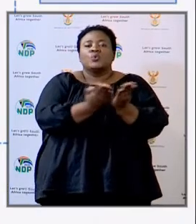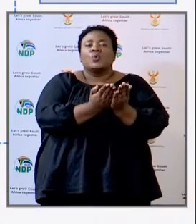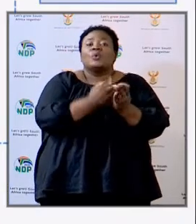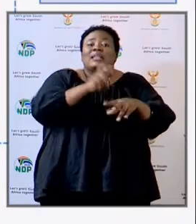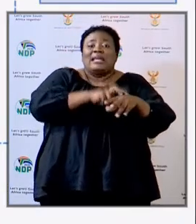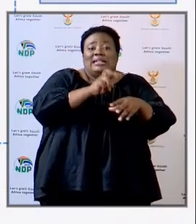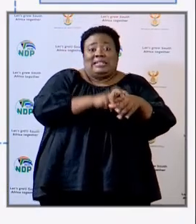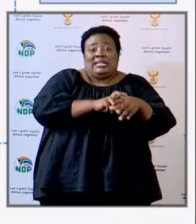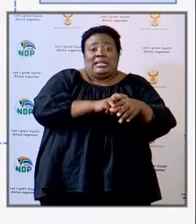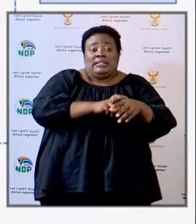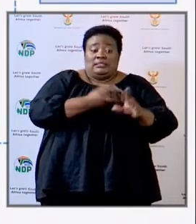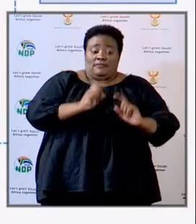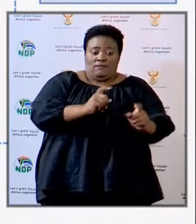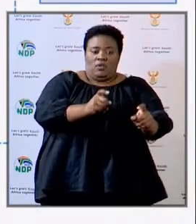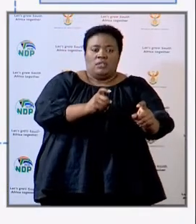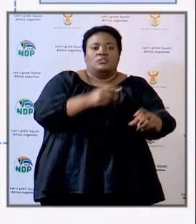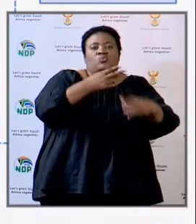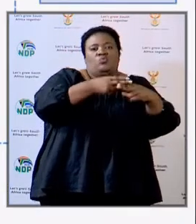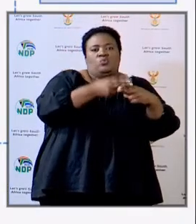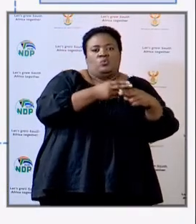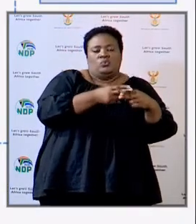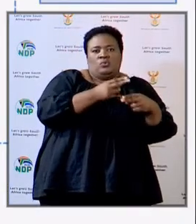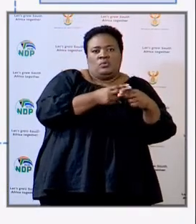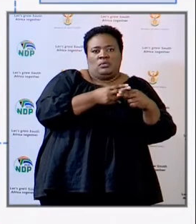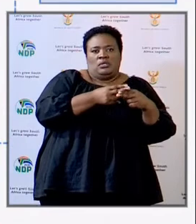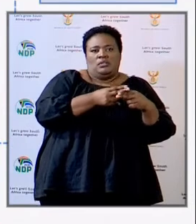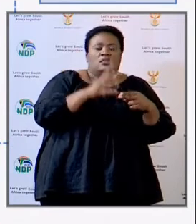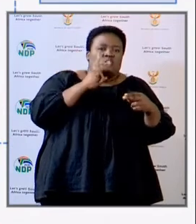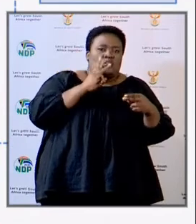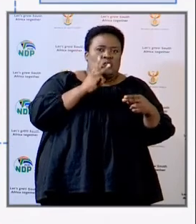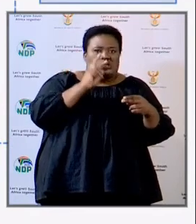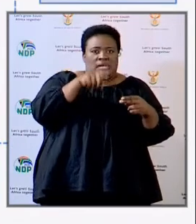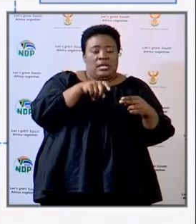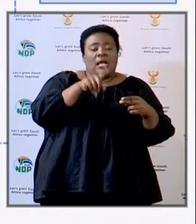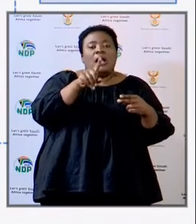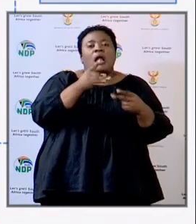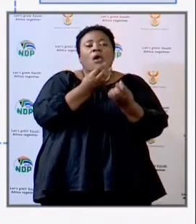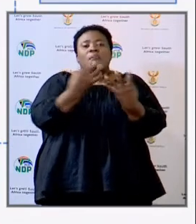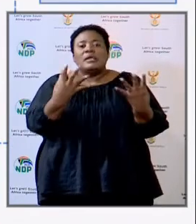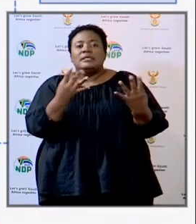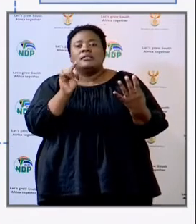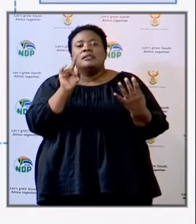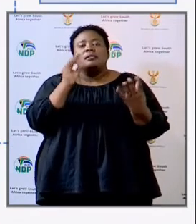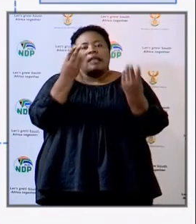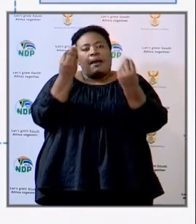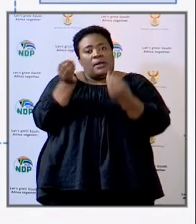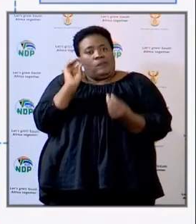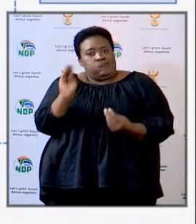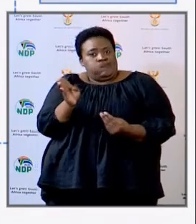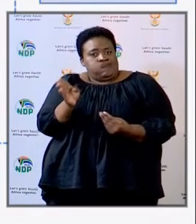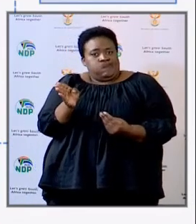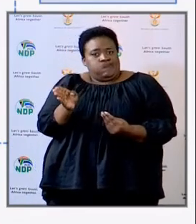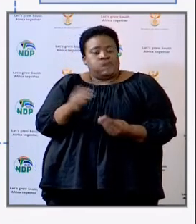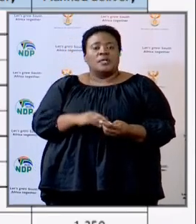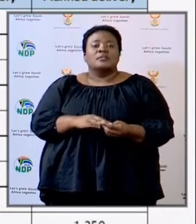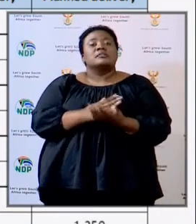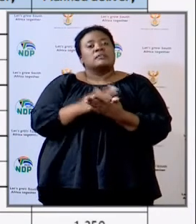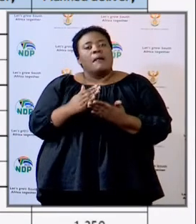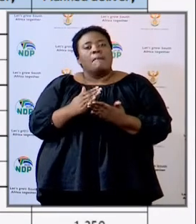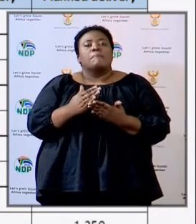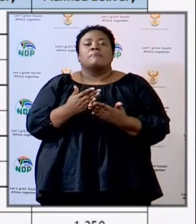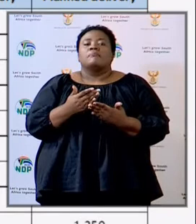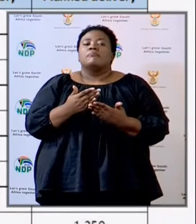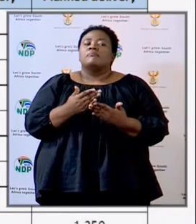emergency portable sanitation. And this is the breakdown in terms of the numbers. And many of these are still en route